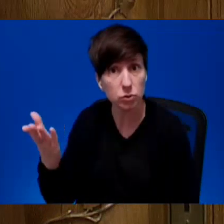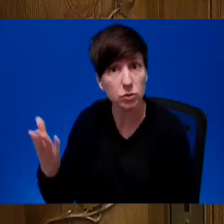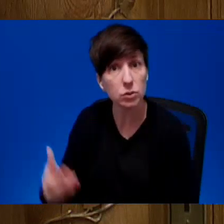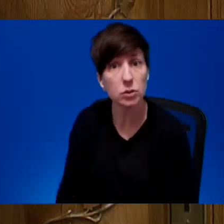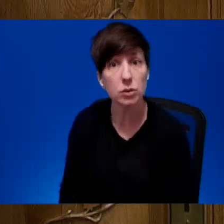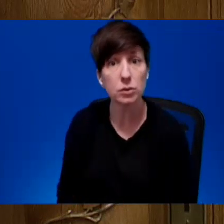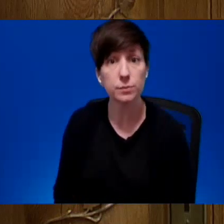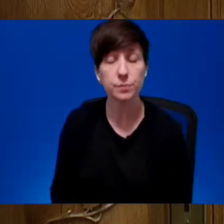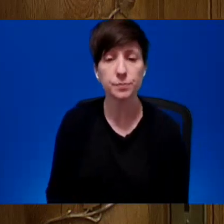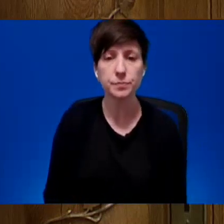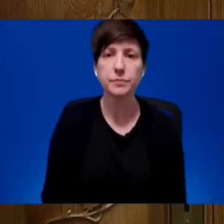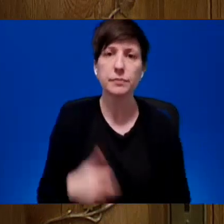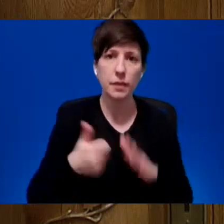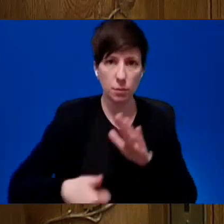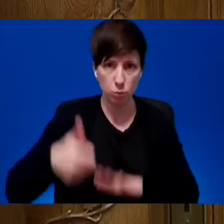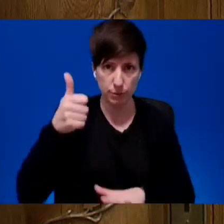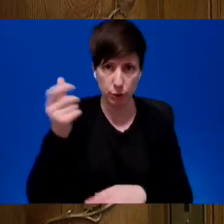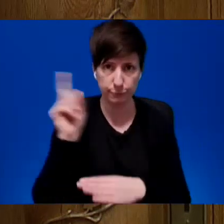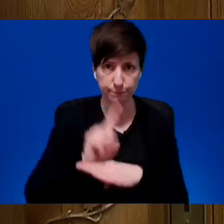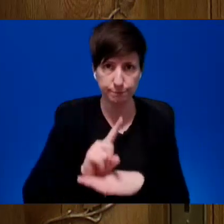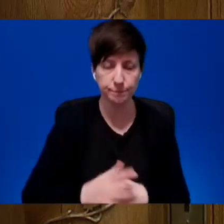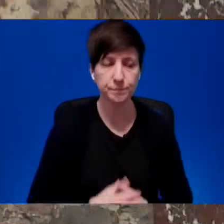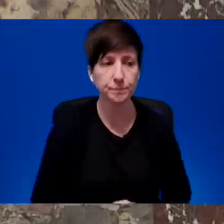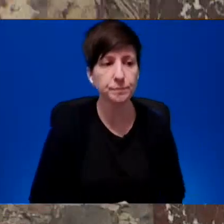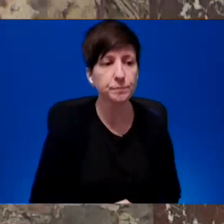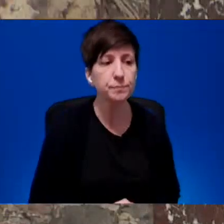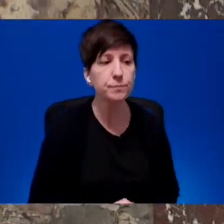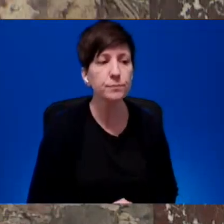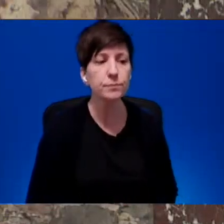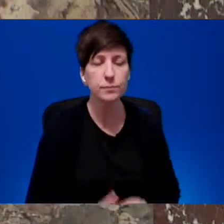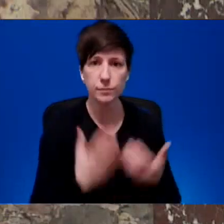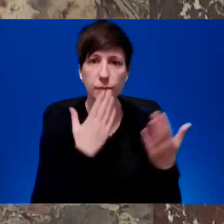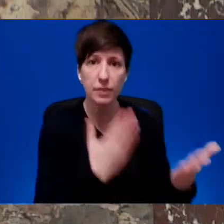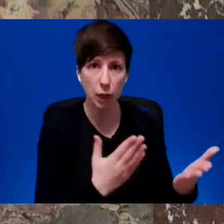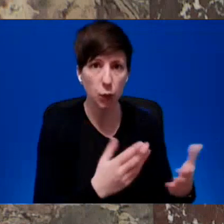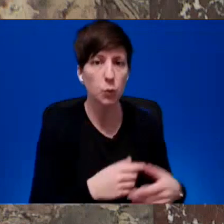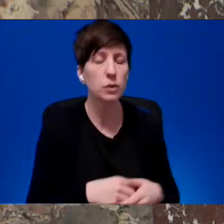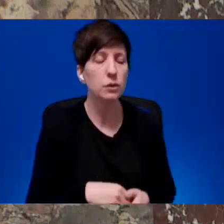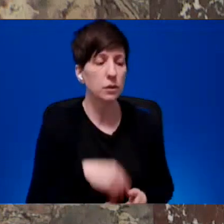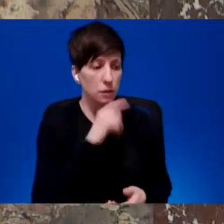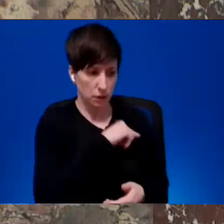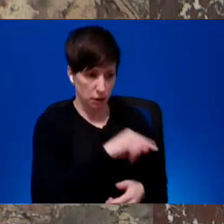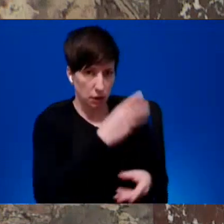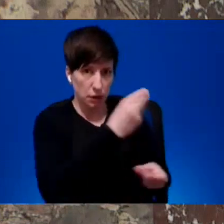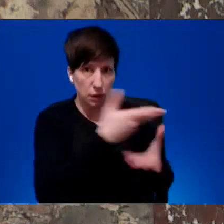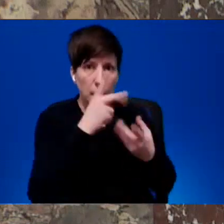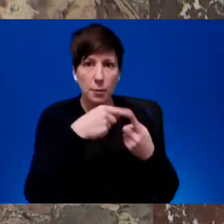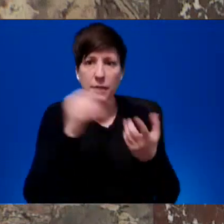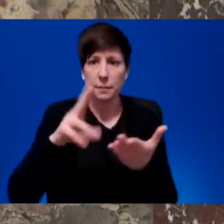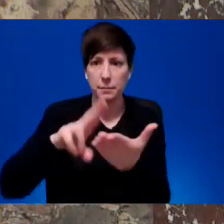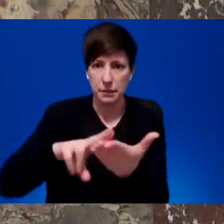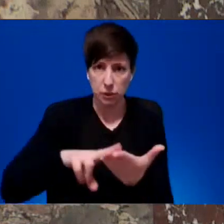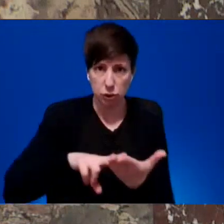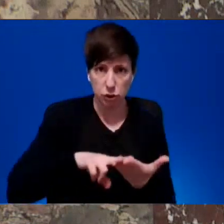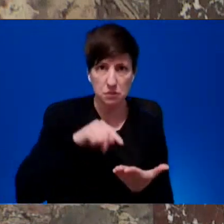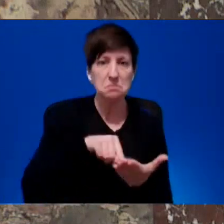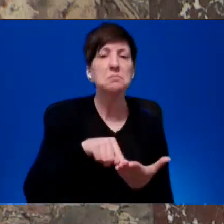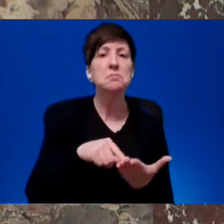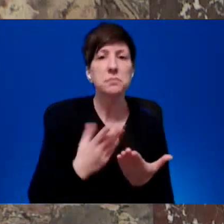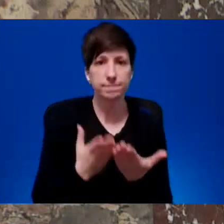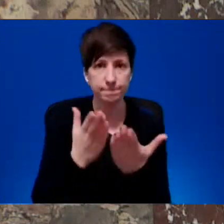Thank you, Mr. Speaker. I have been briefed about this petition that has gone forward to the AMS for consideration this evening.